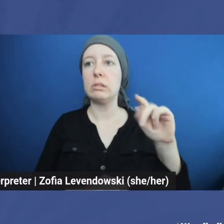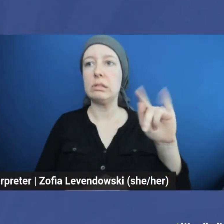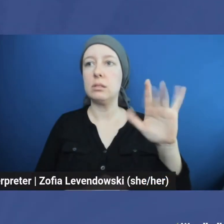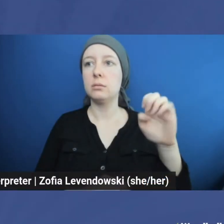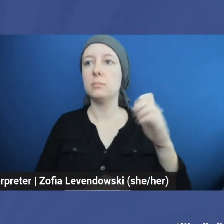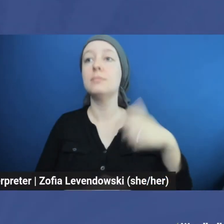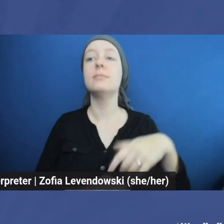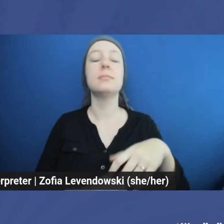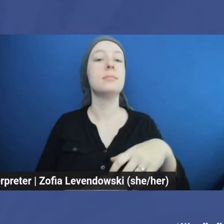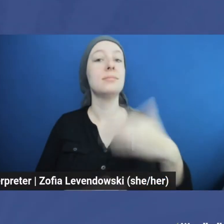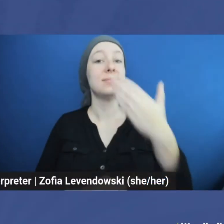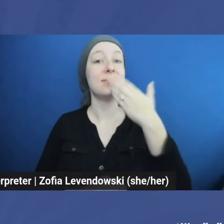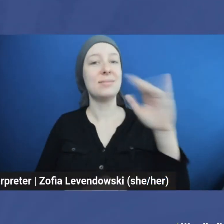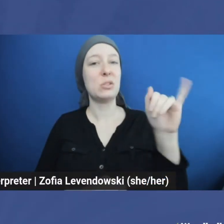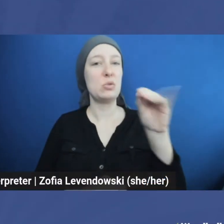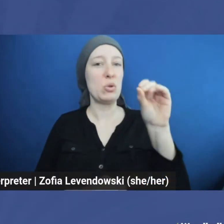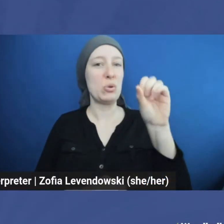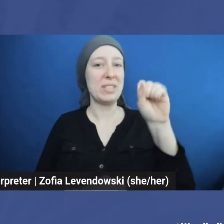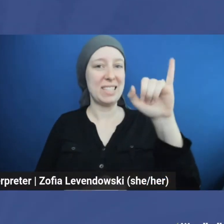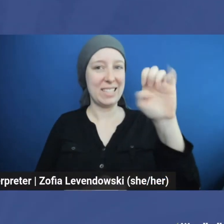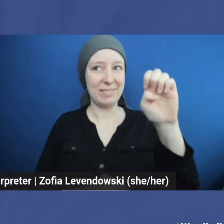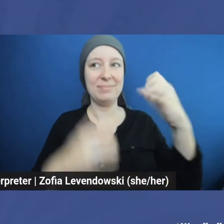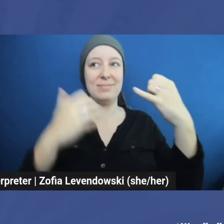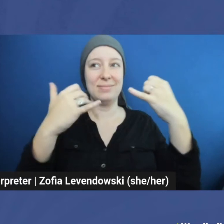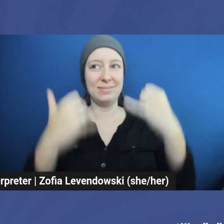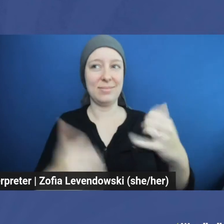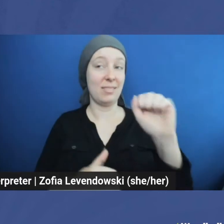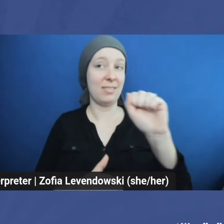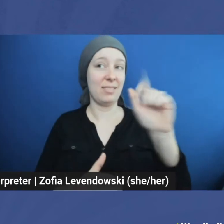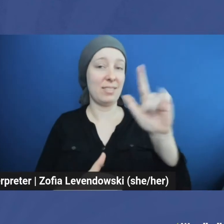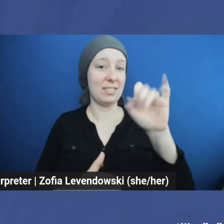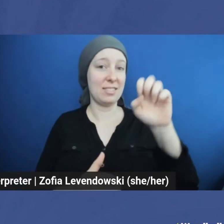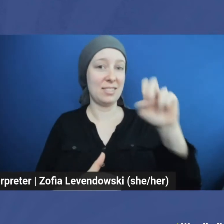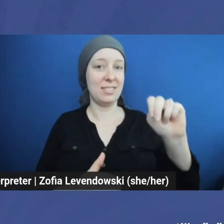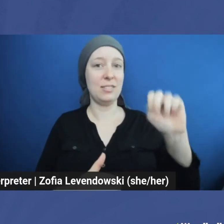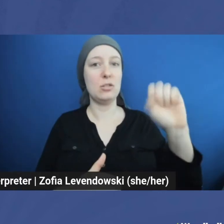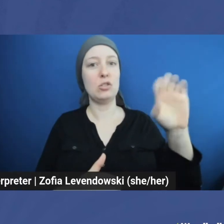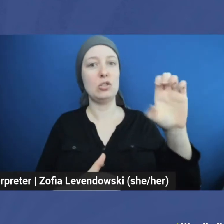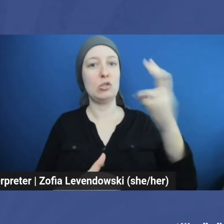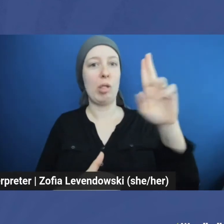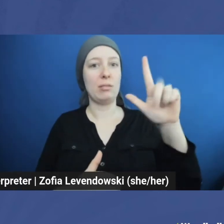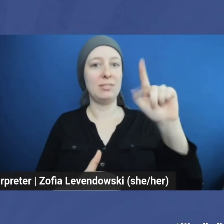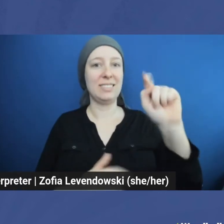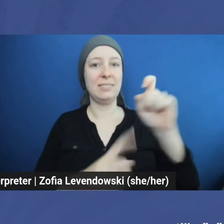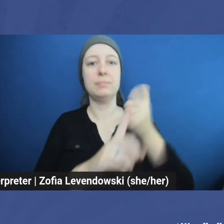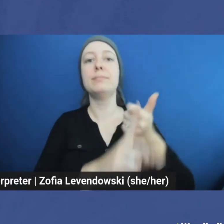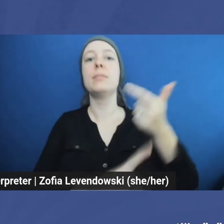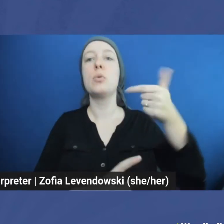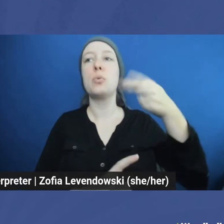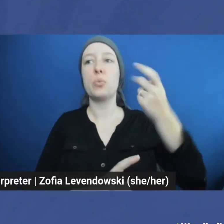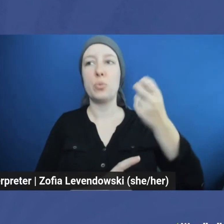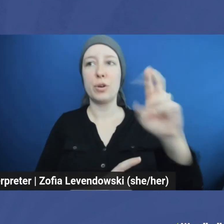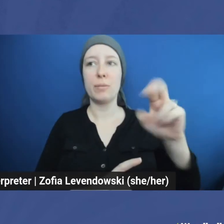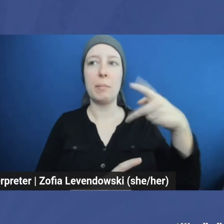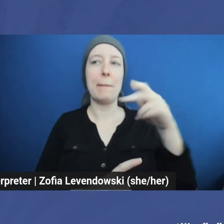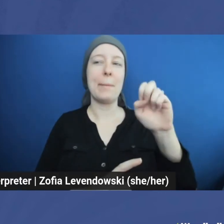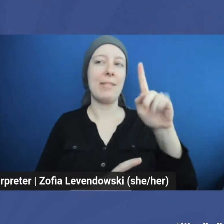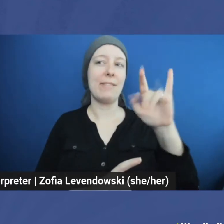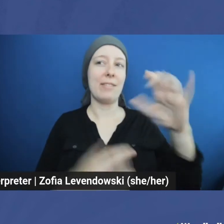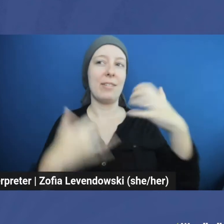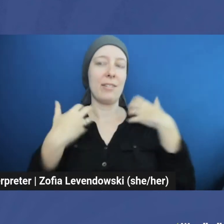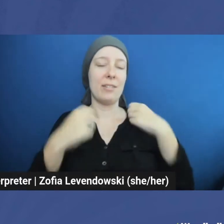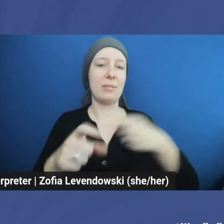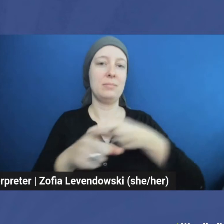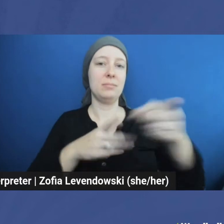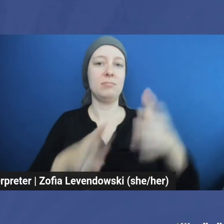Thanks, Josie. Next, we have Allison Schulte, a queer identifying pelvic health specialist and